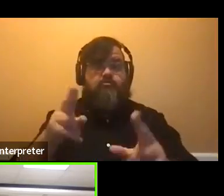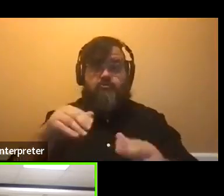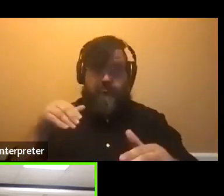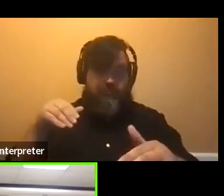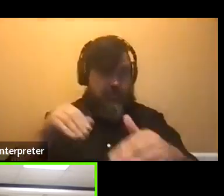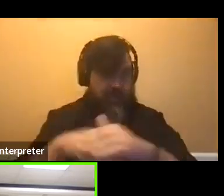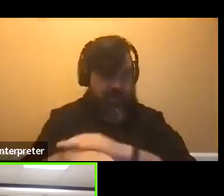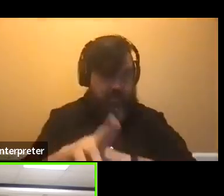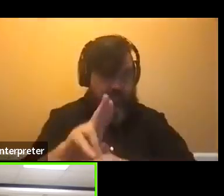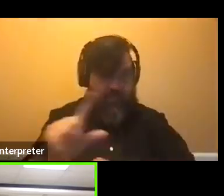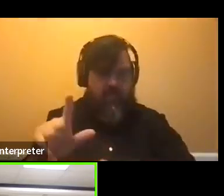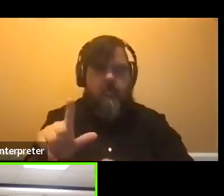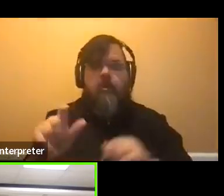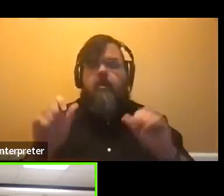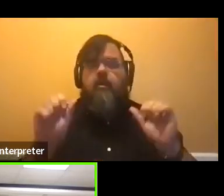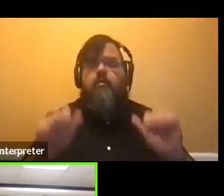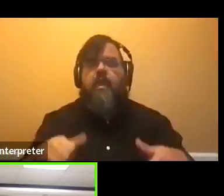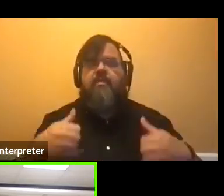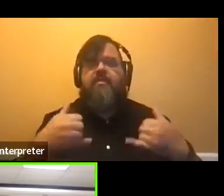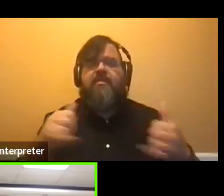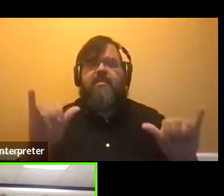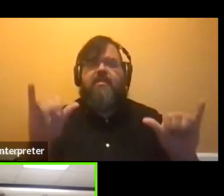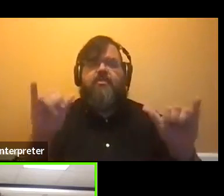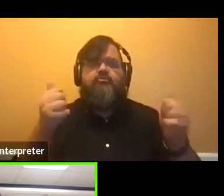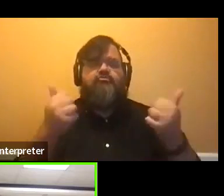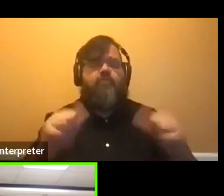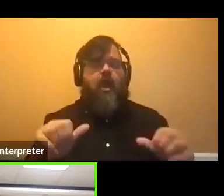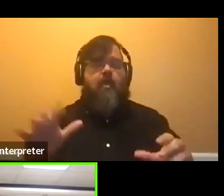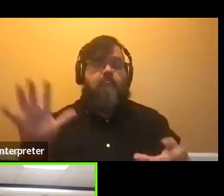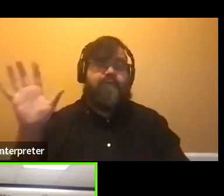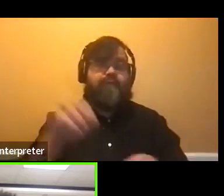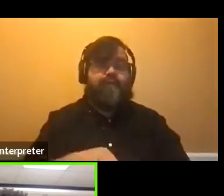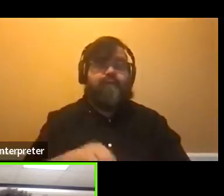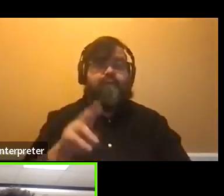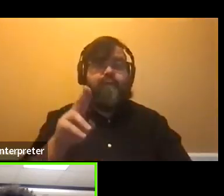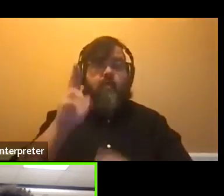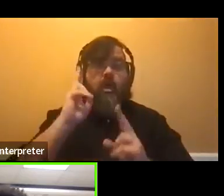still try and become a part of honors as a current UofL student.